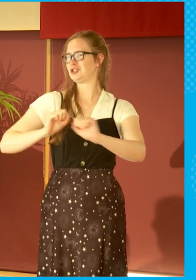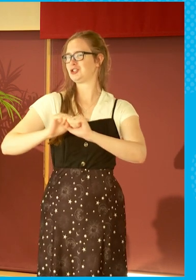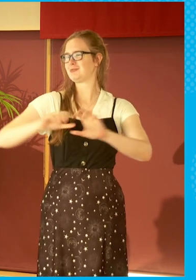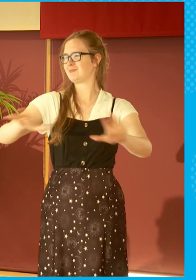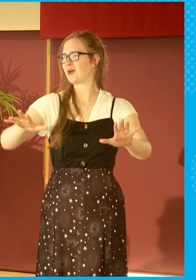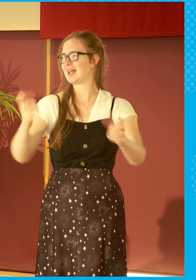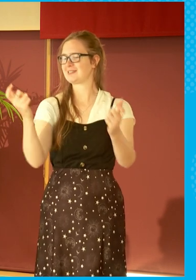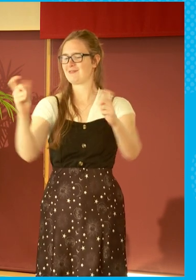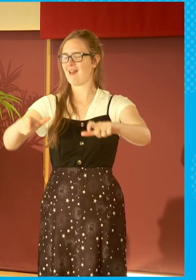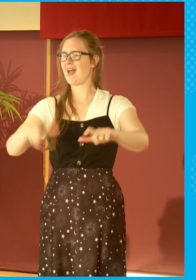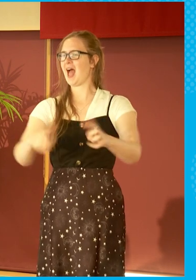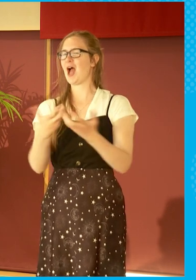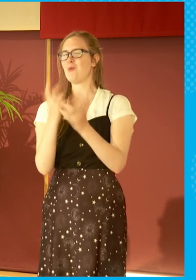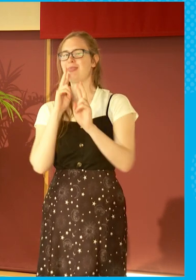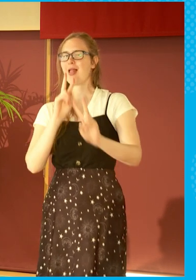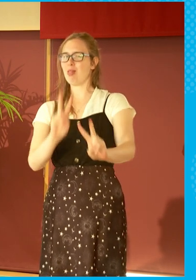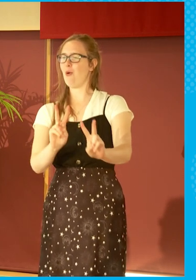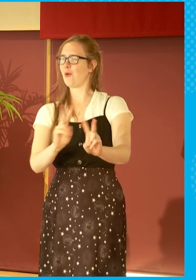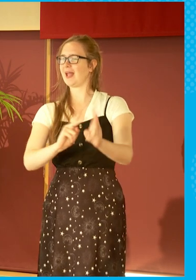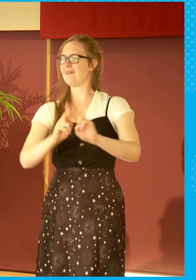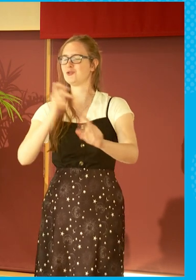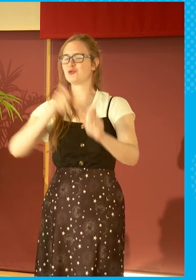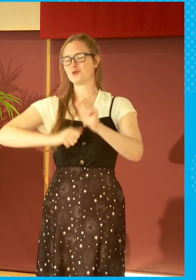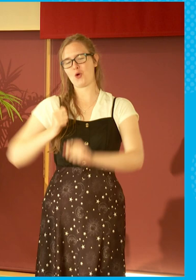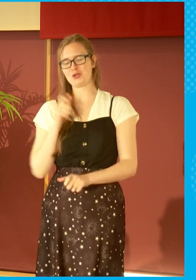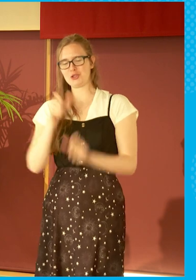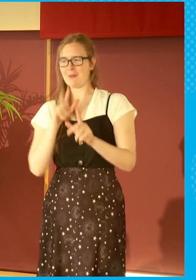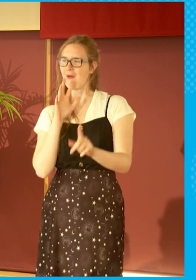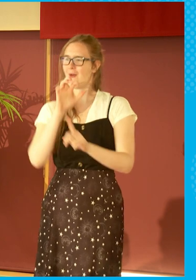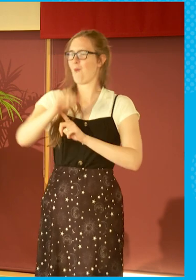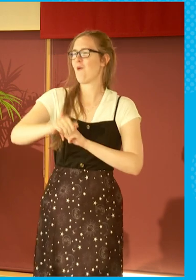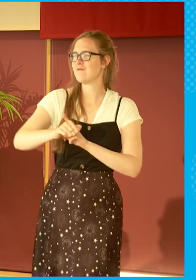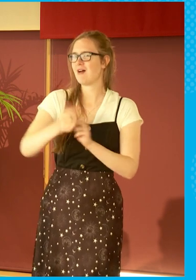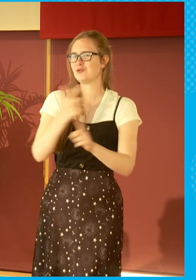could it be if it was a